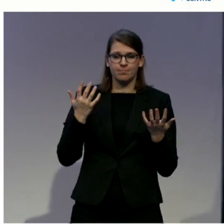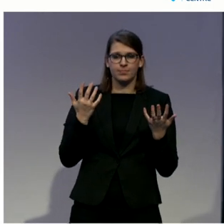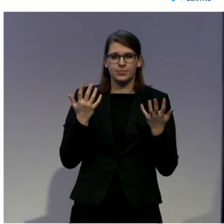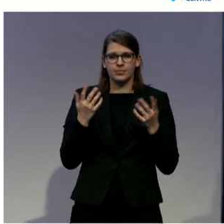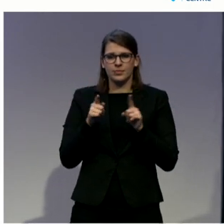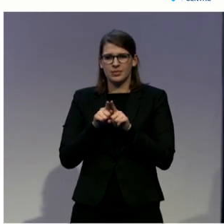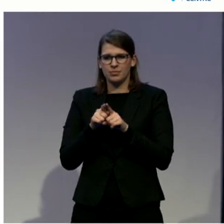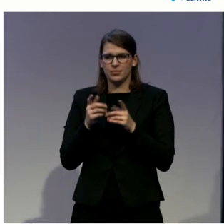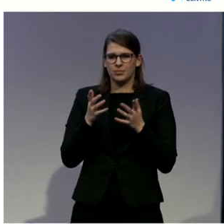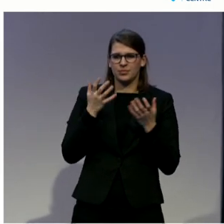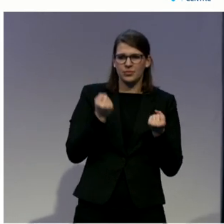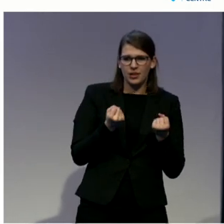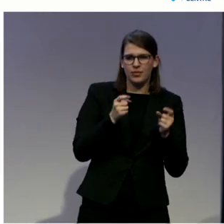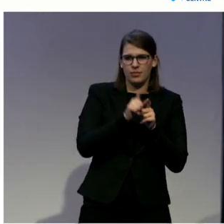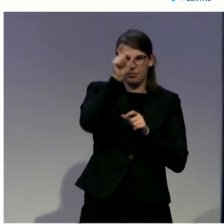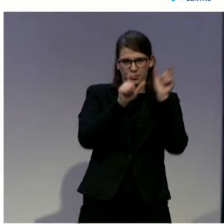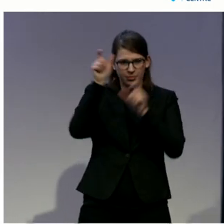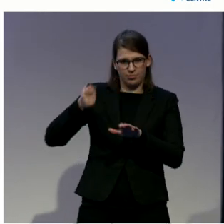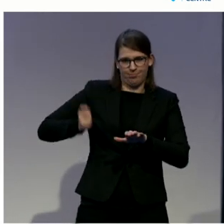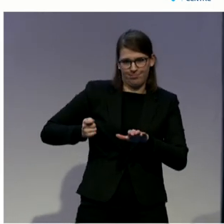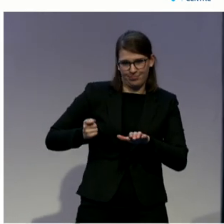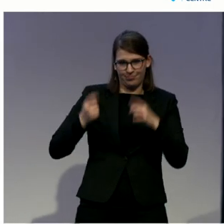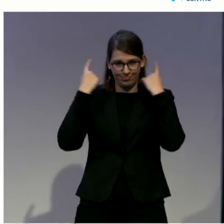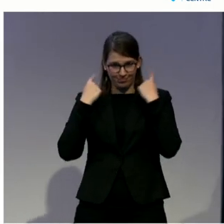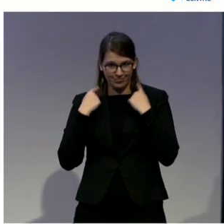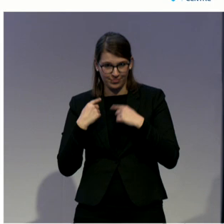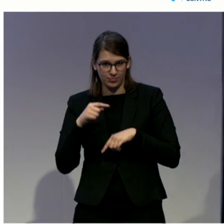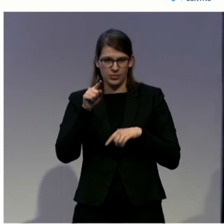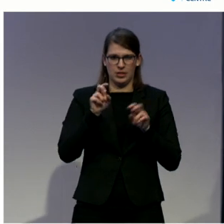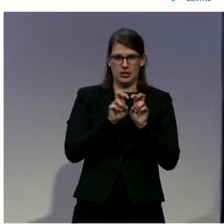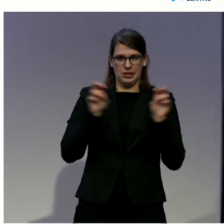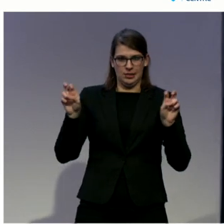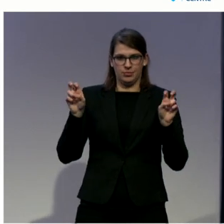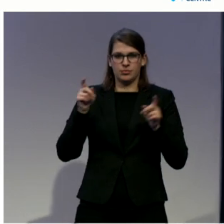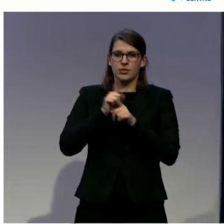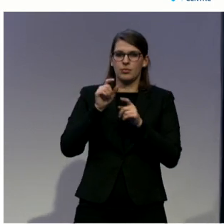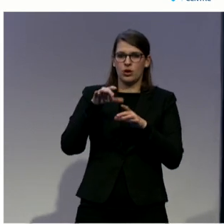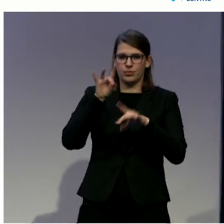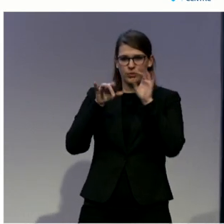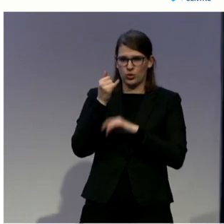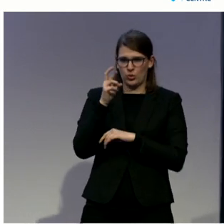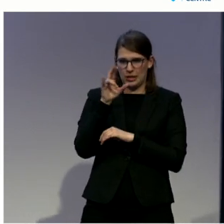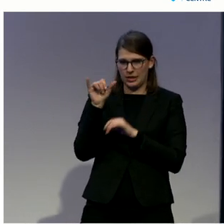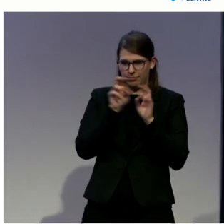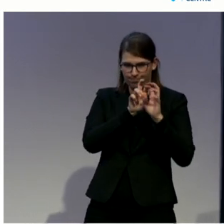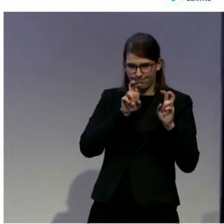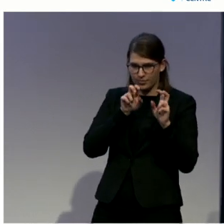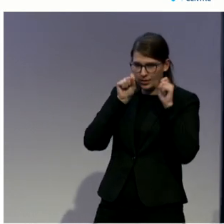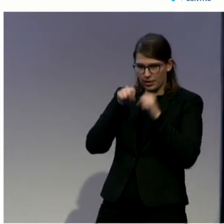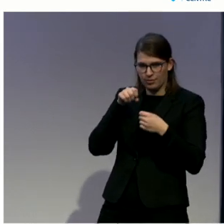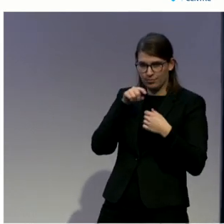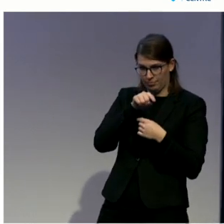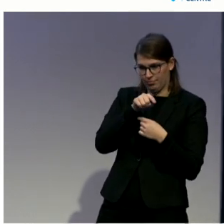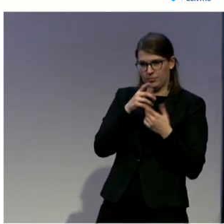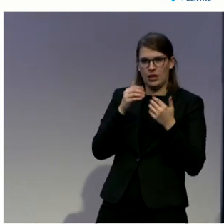impairments can provide, it is now exploring what reasonable adjustments and measures might be put in place in courts